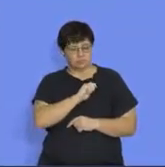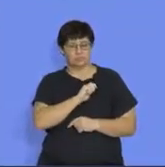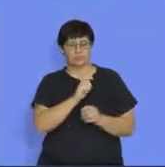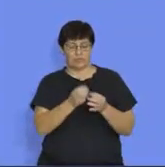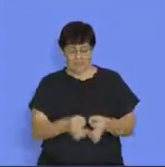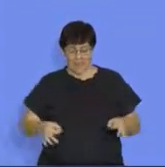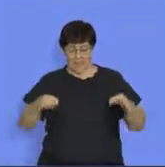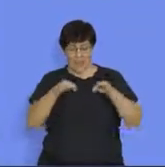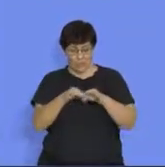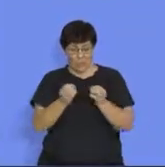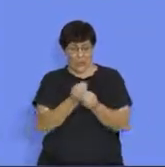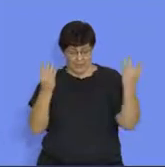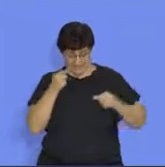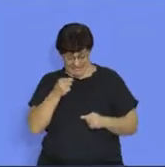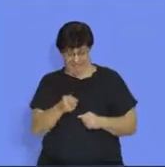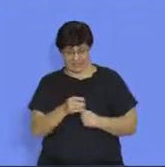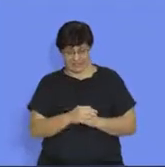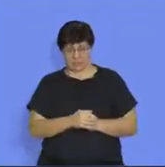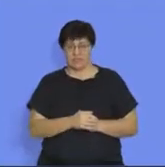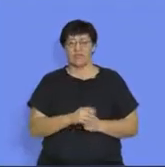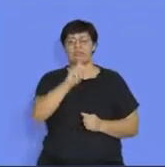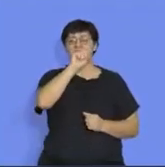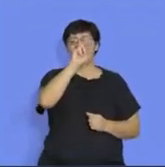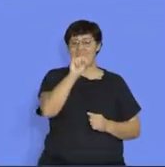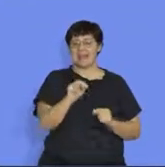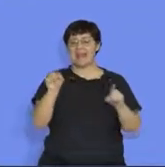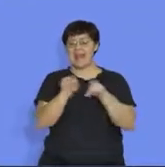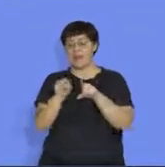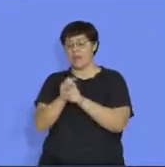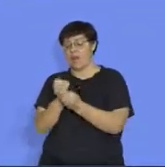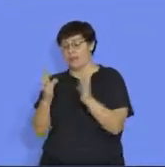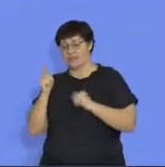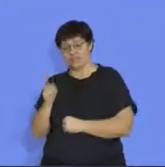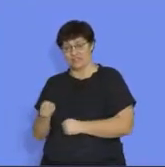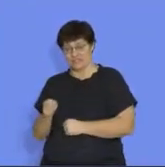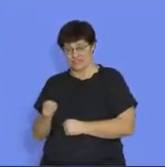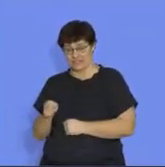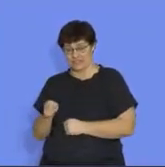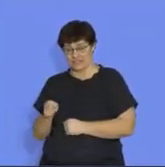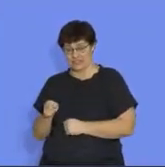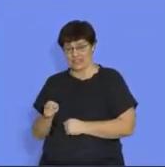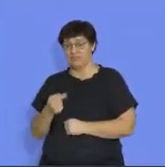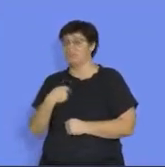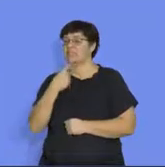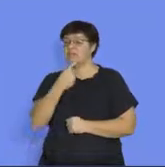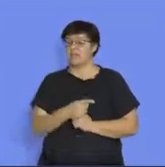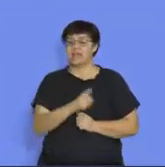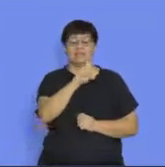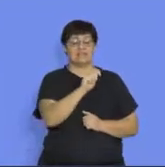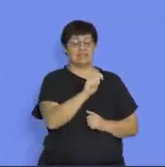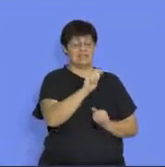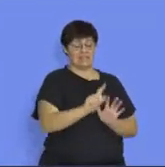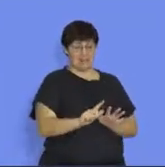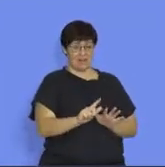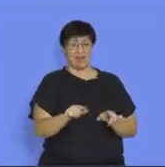of the term. So, we're going to have TN equal to a specific number. So, if I say that